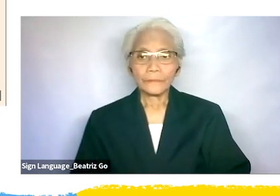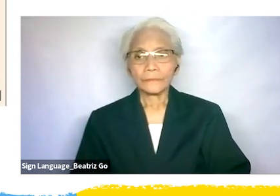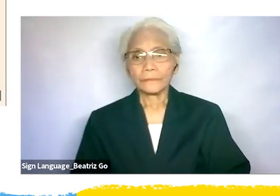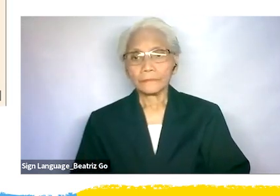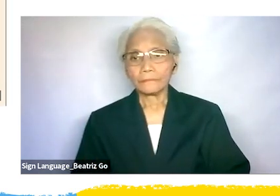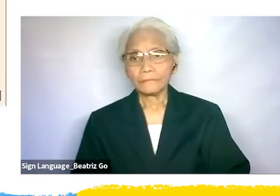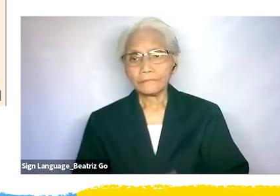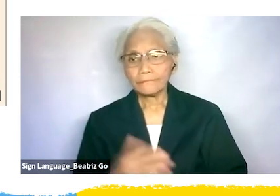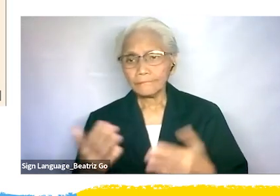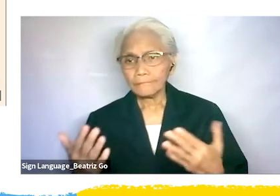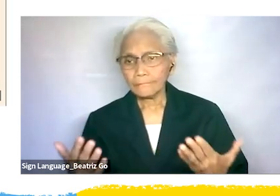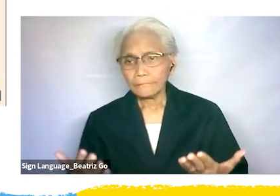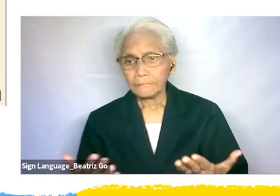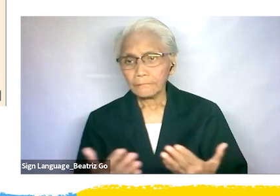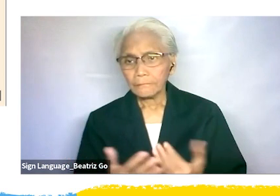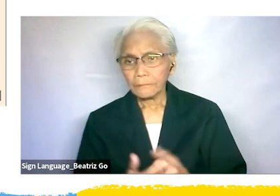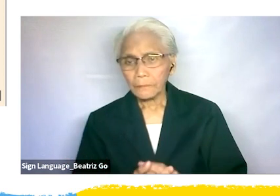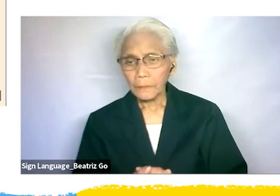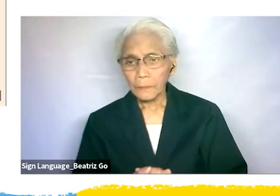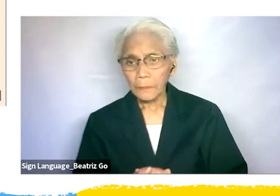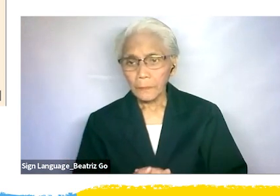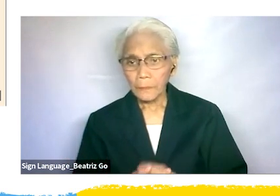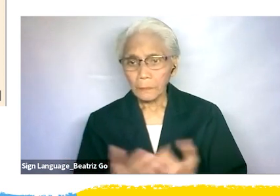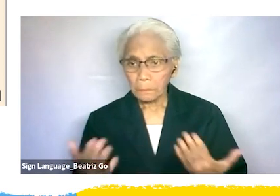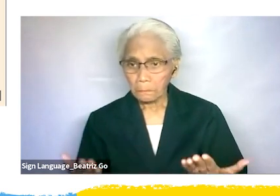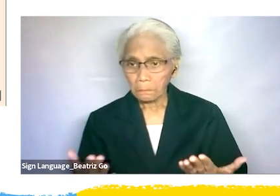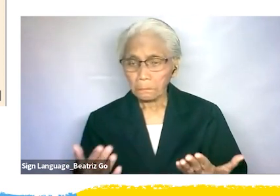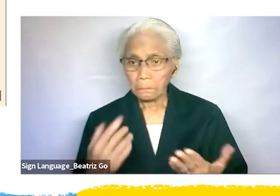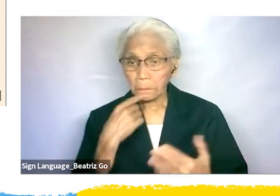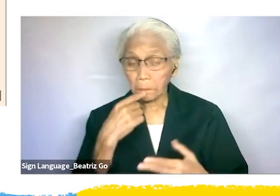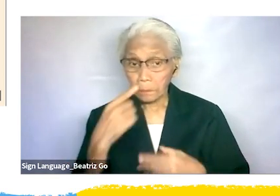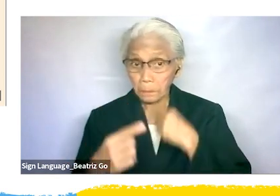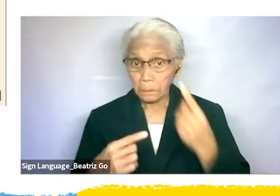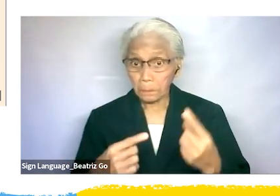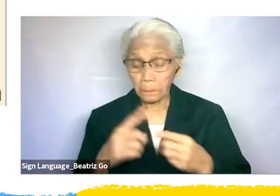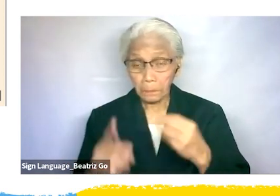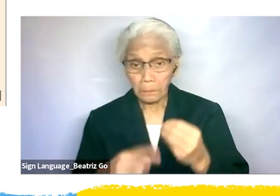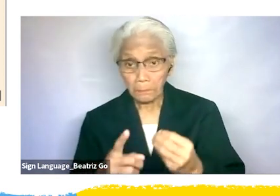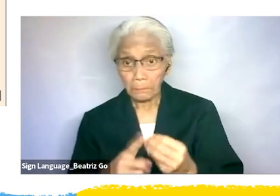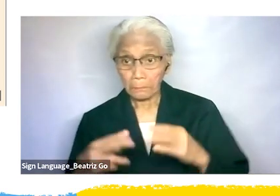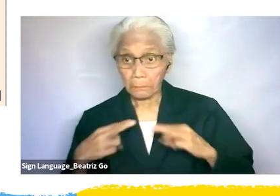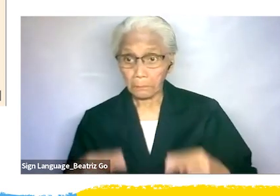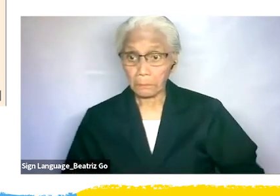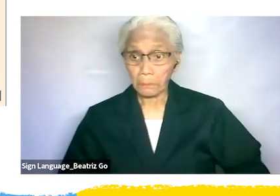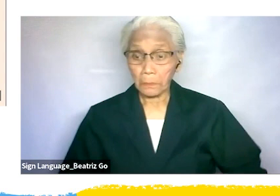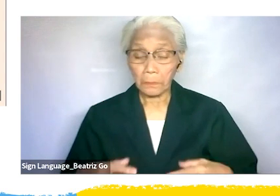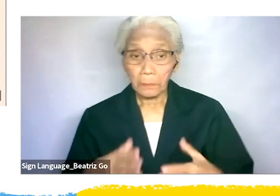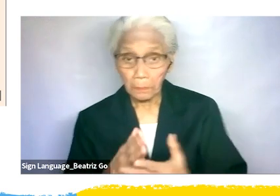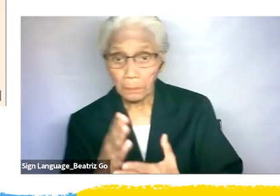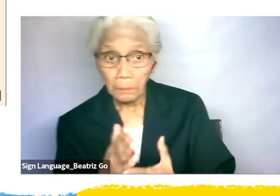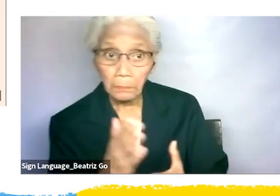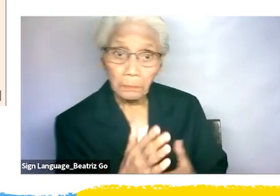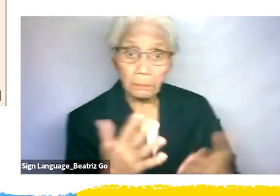I will I will tell about as a national human rights institution the national human